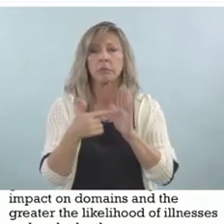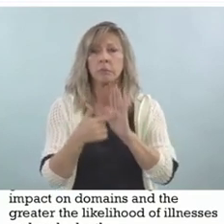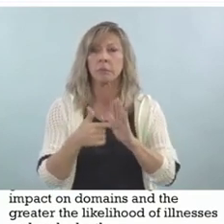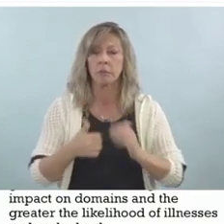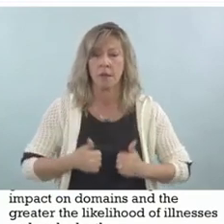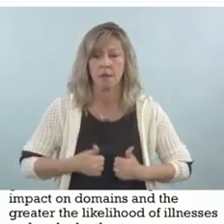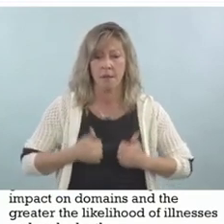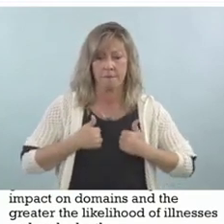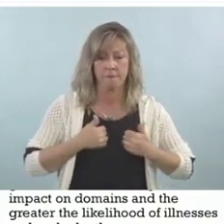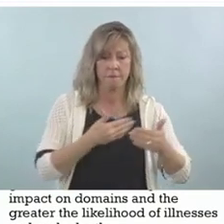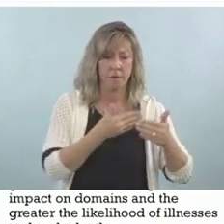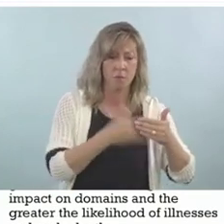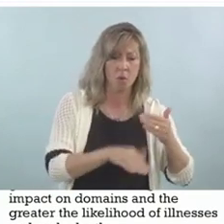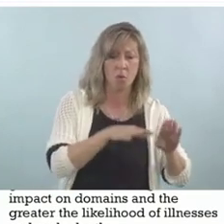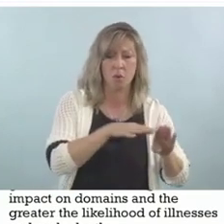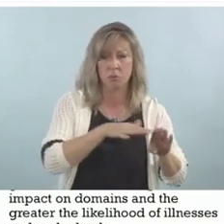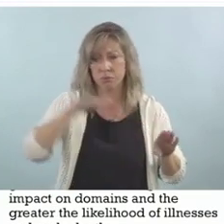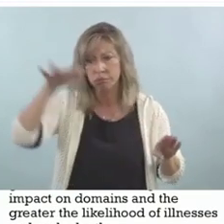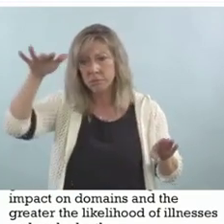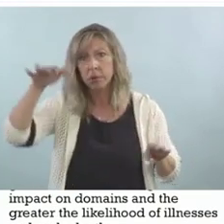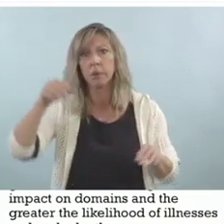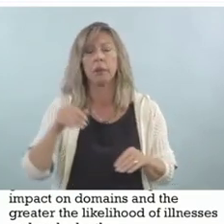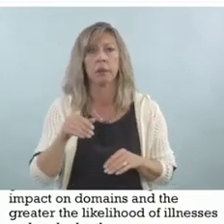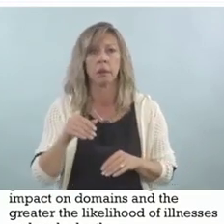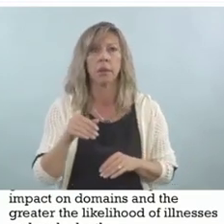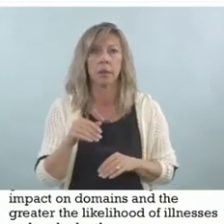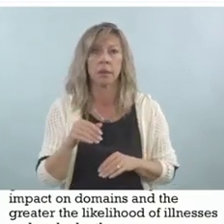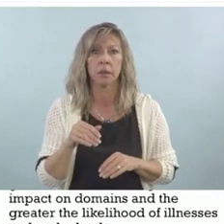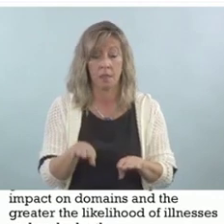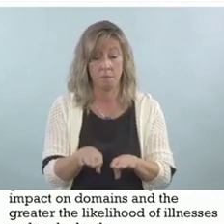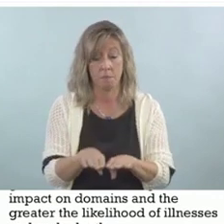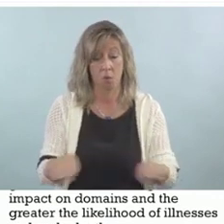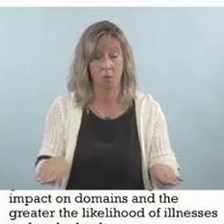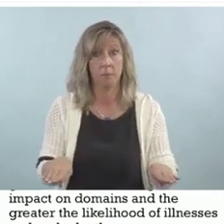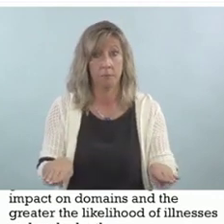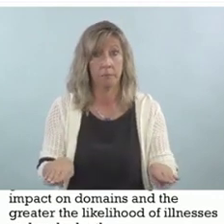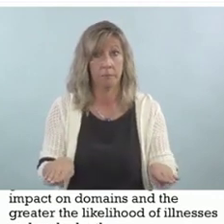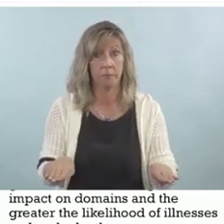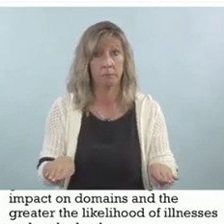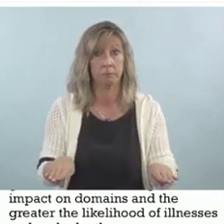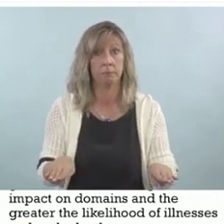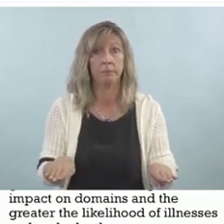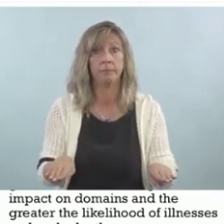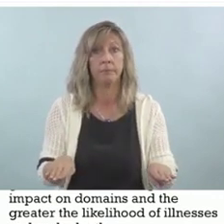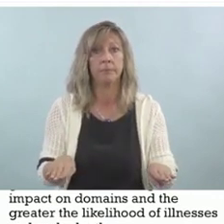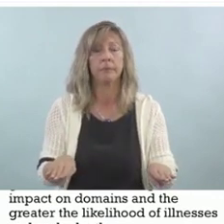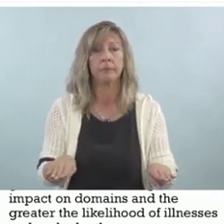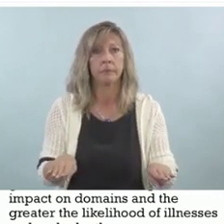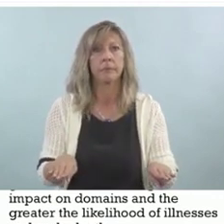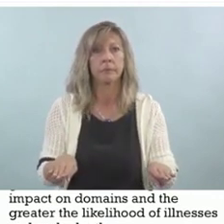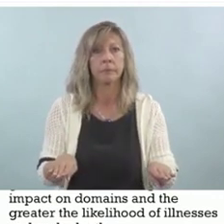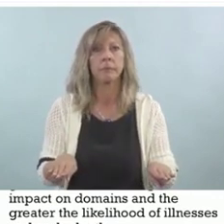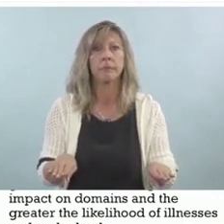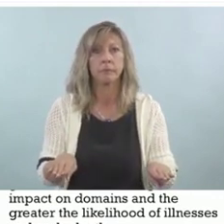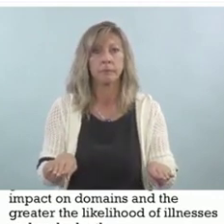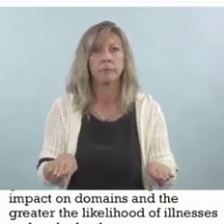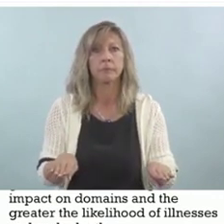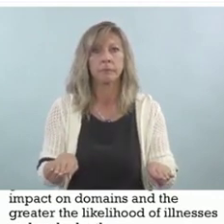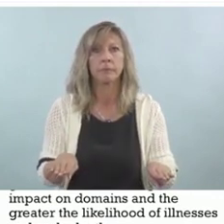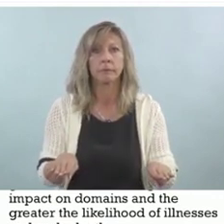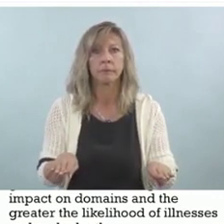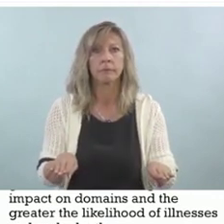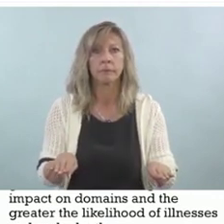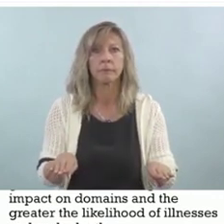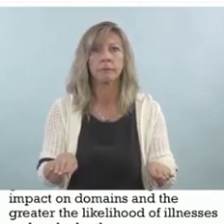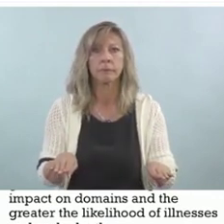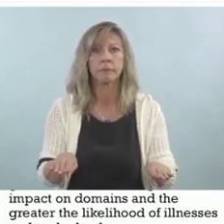And you can see that how at the base we've got this collective ten negative experiences.